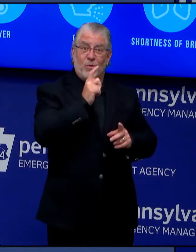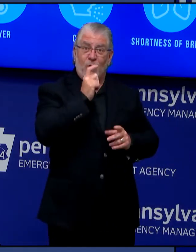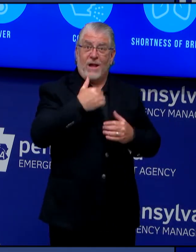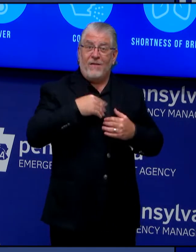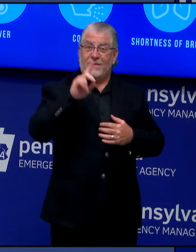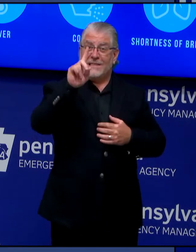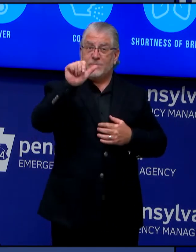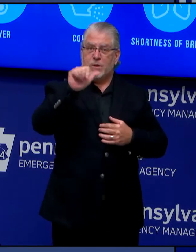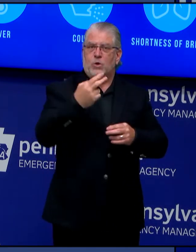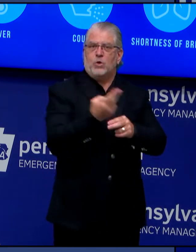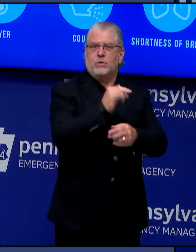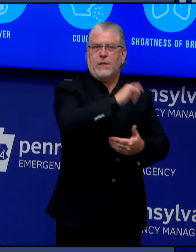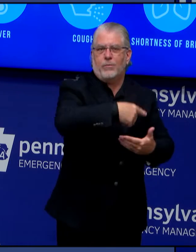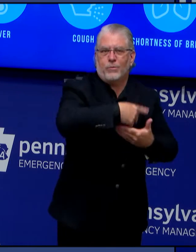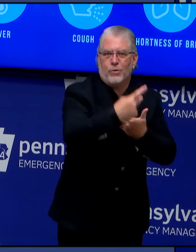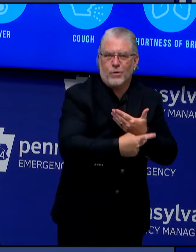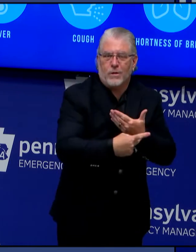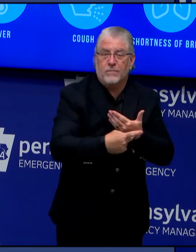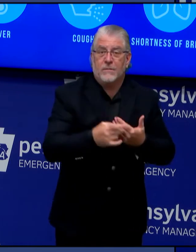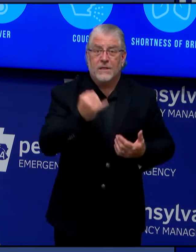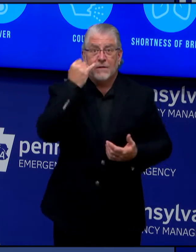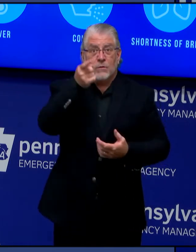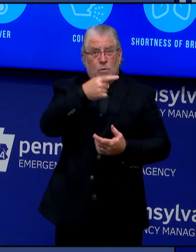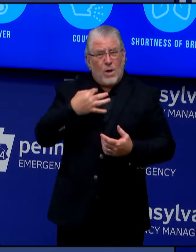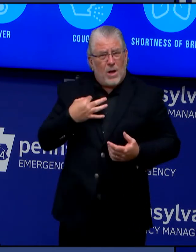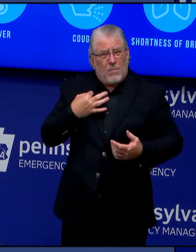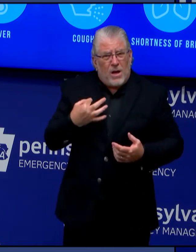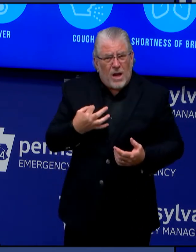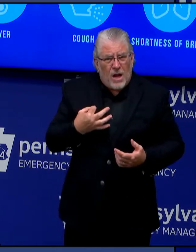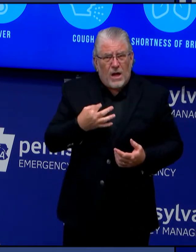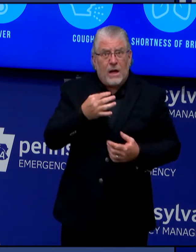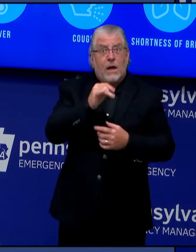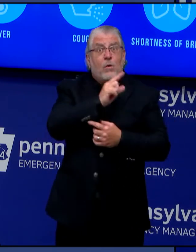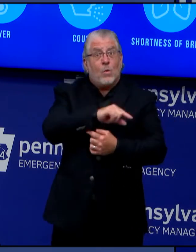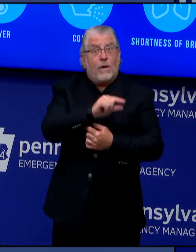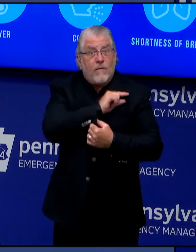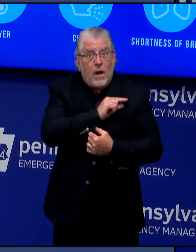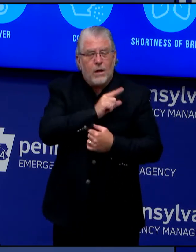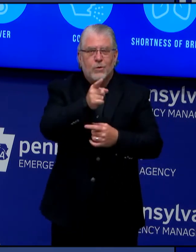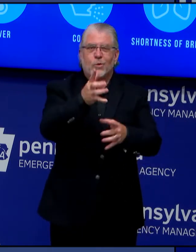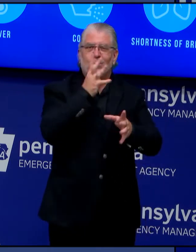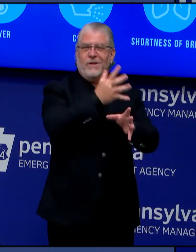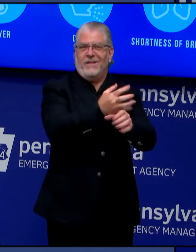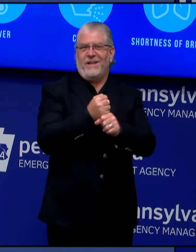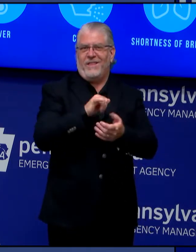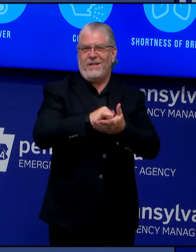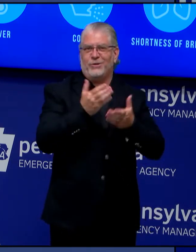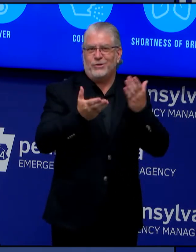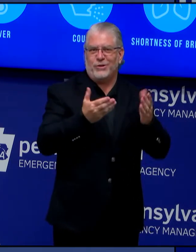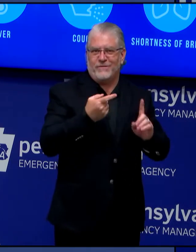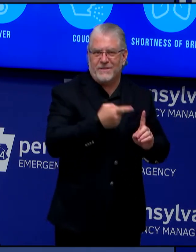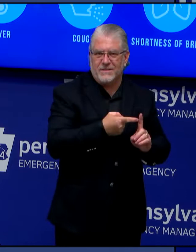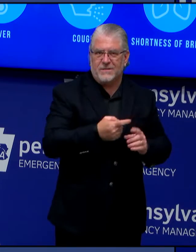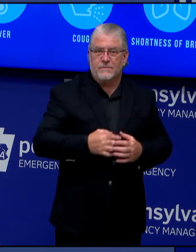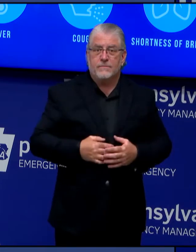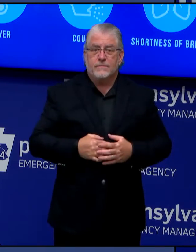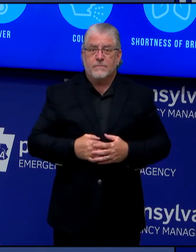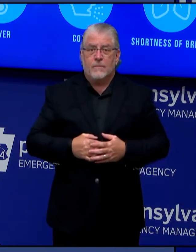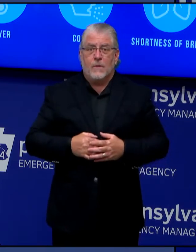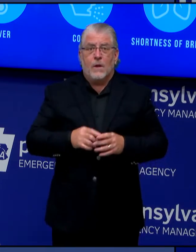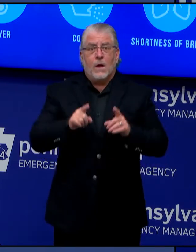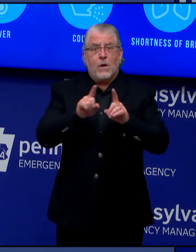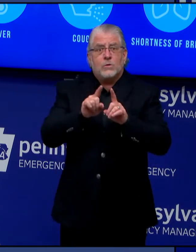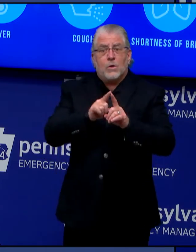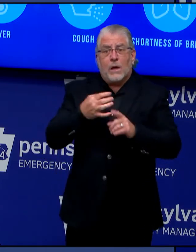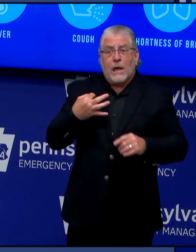and you're eligible, you are entitled to receive the benefit. That also means that your eligibility does not affect anyone